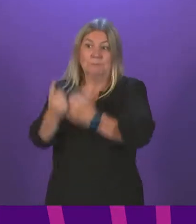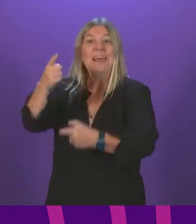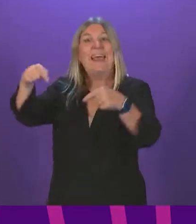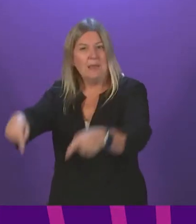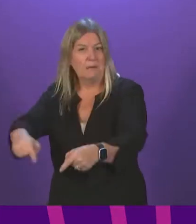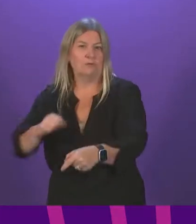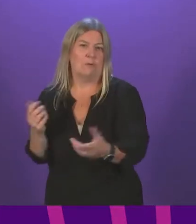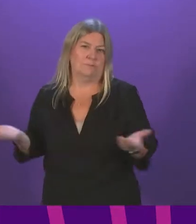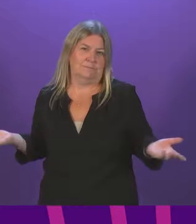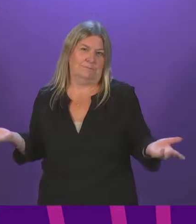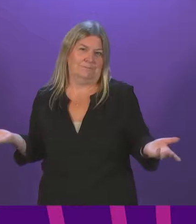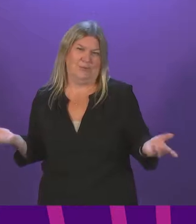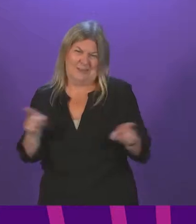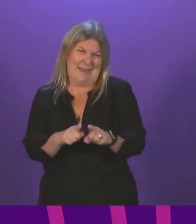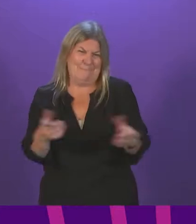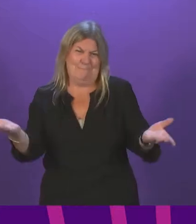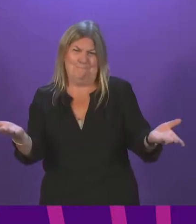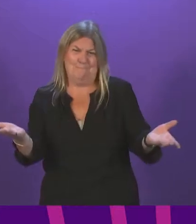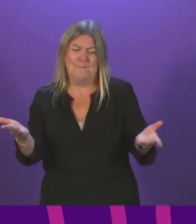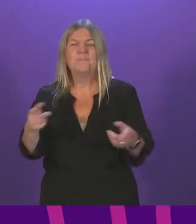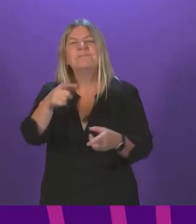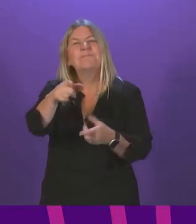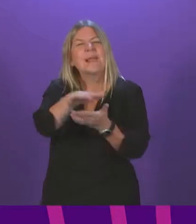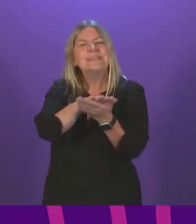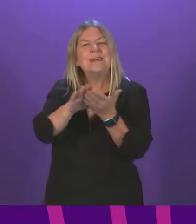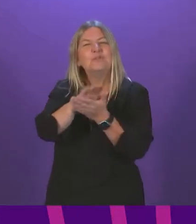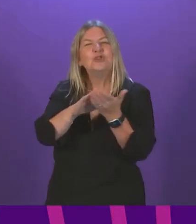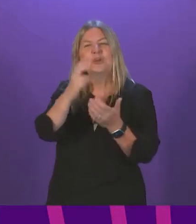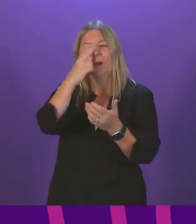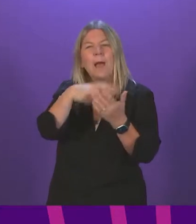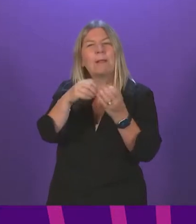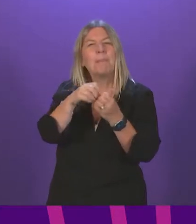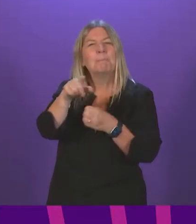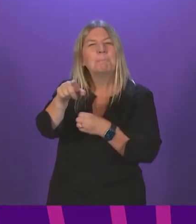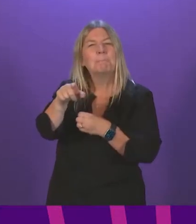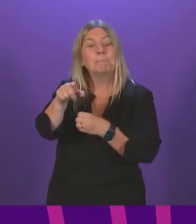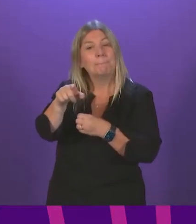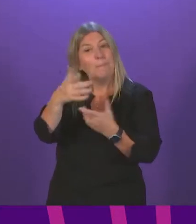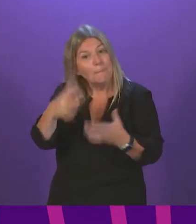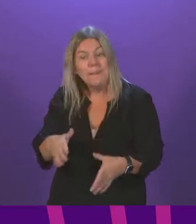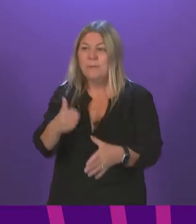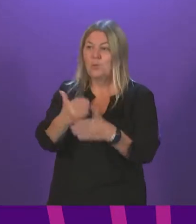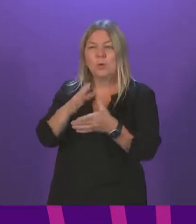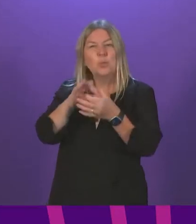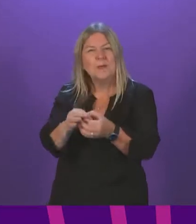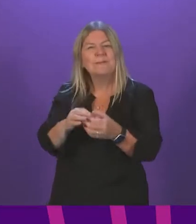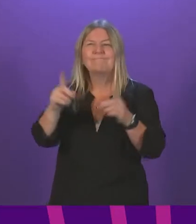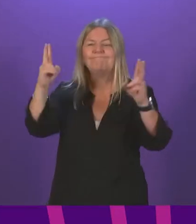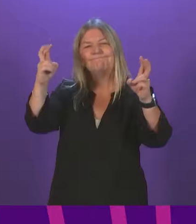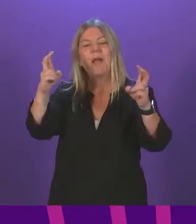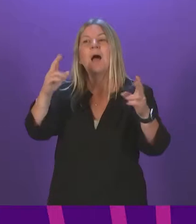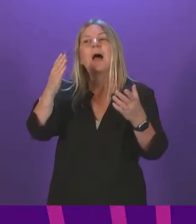And then on the question of the definition of nightclubs, the government is working with the Nighttime Industries Association to